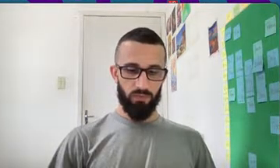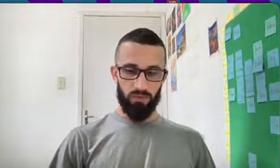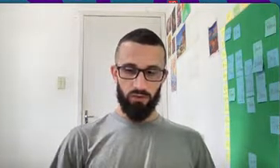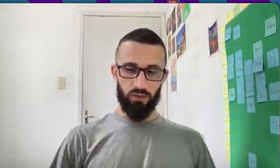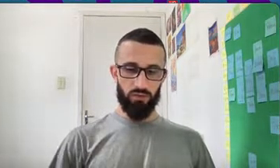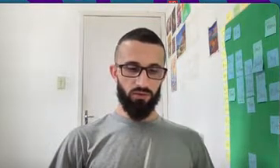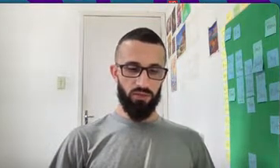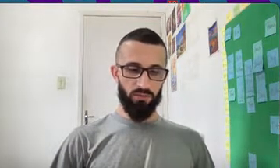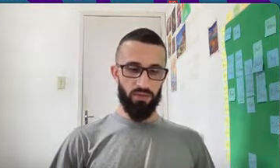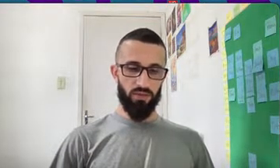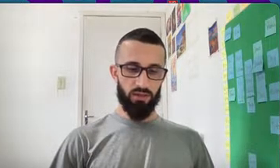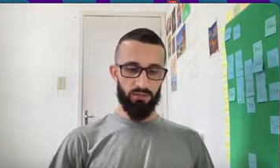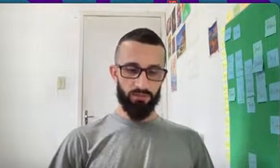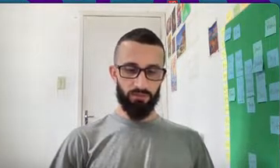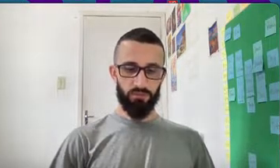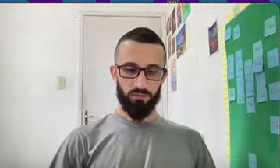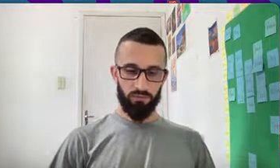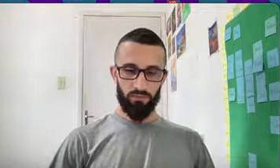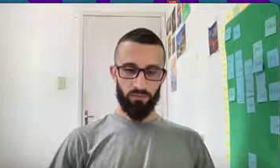I I I